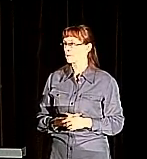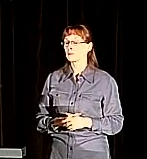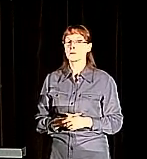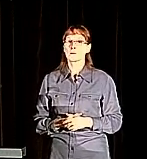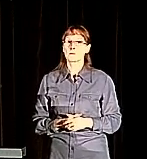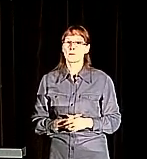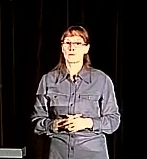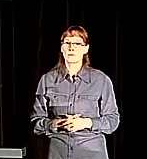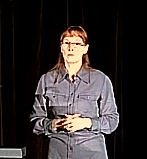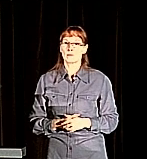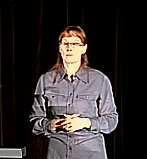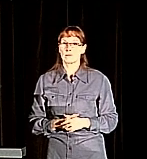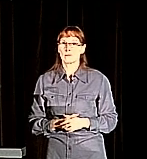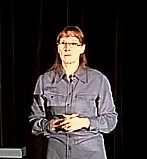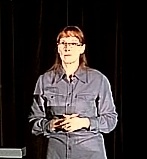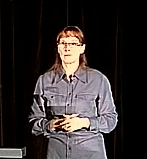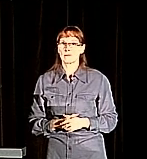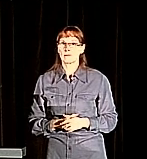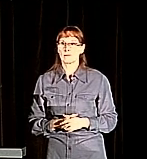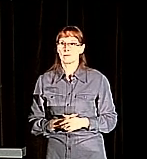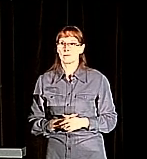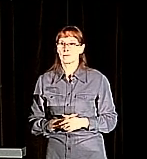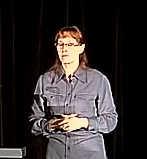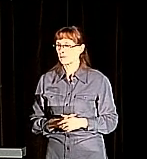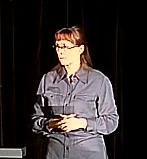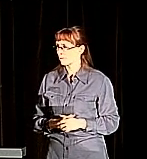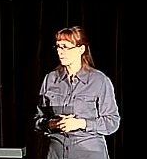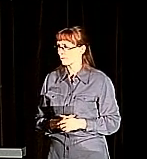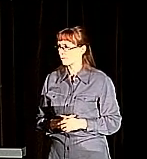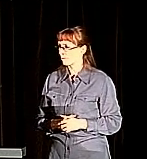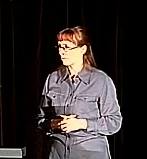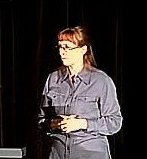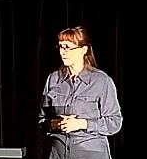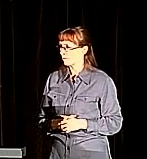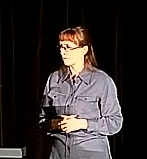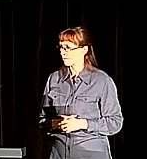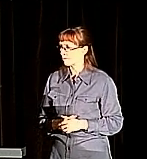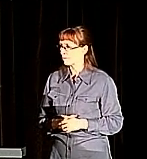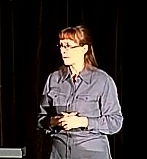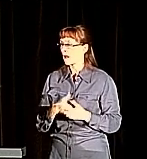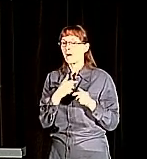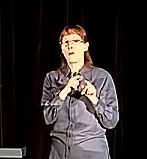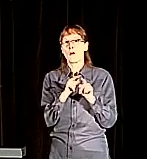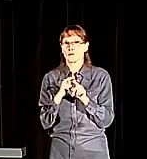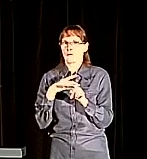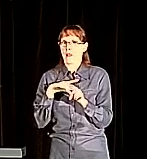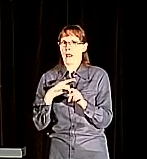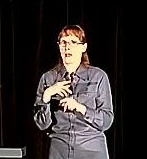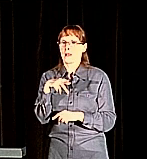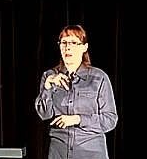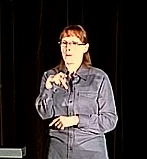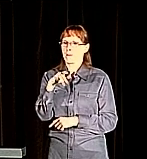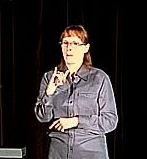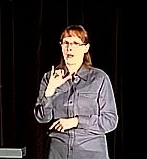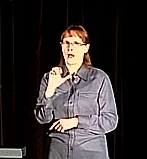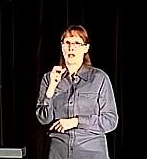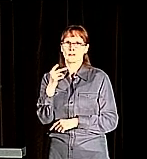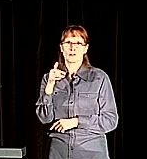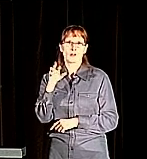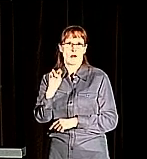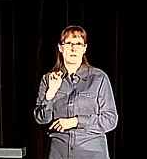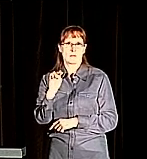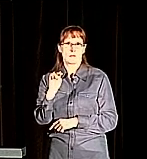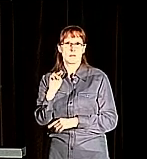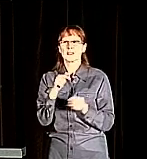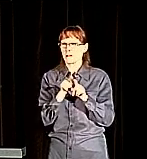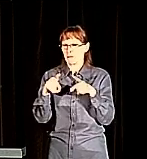I'm especially happy about PyCharm. One of the nice things about coming here is that we were able to talk to the PyCharm team, and then